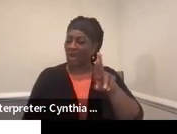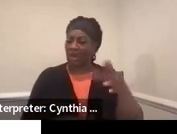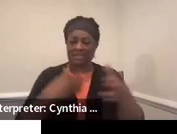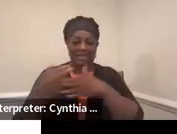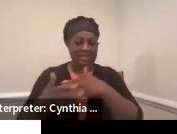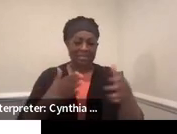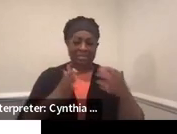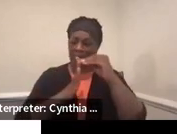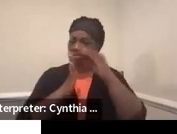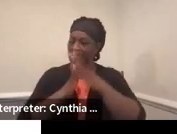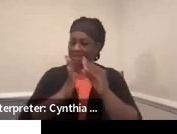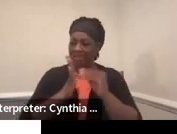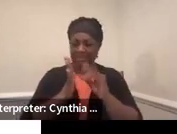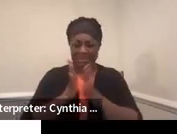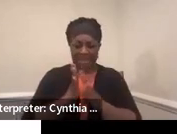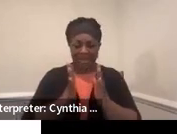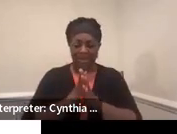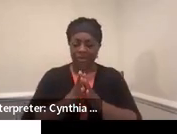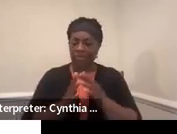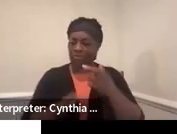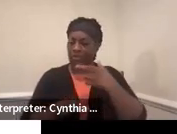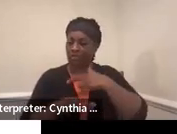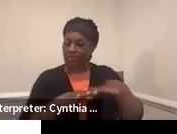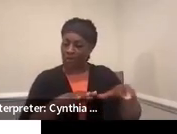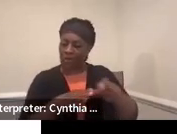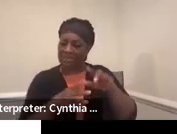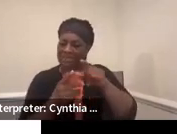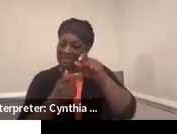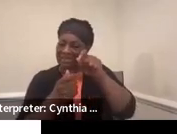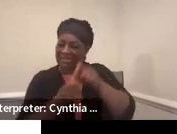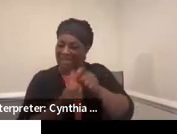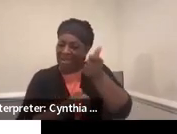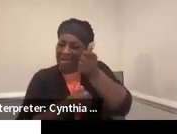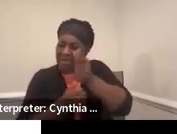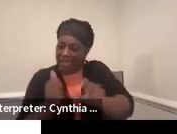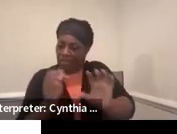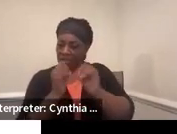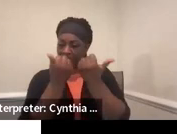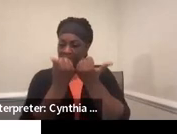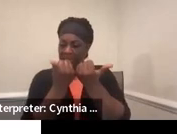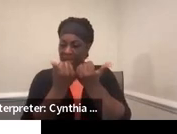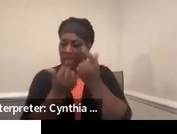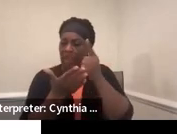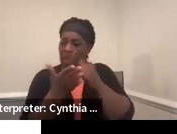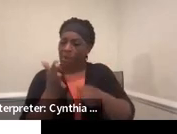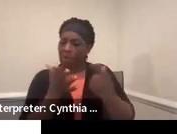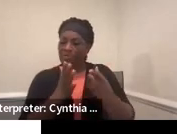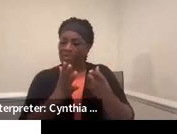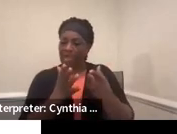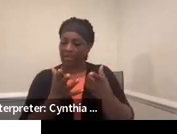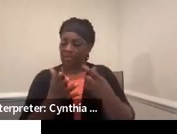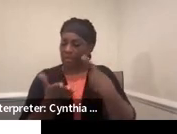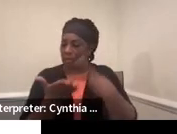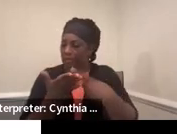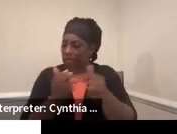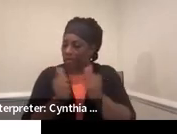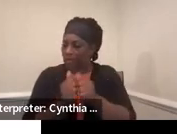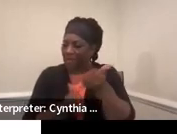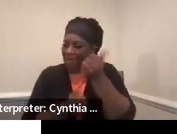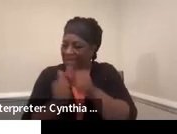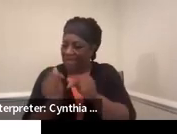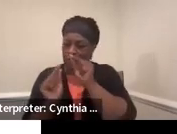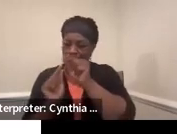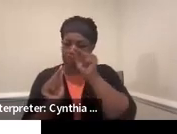don't try and collectively refer to them. Detail each agency and what you want to discuss with each agent